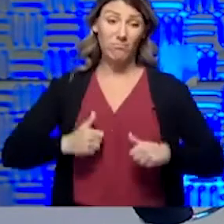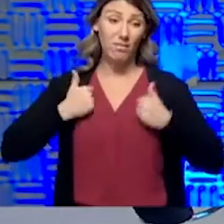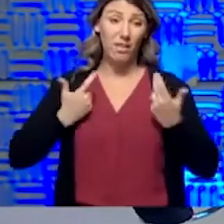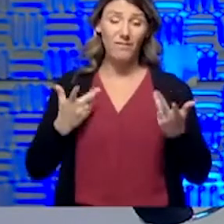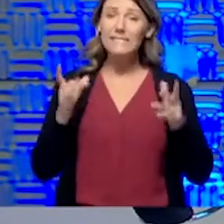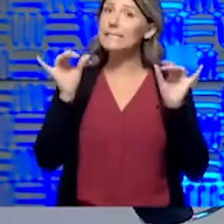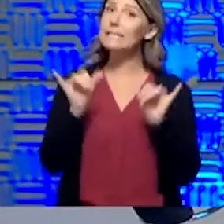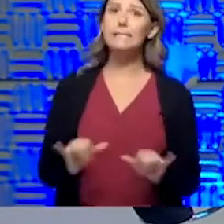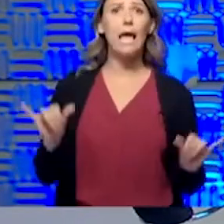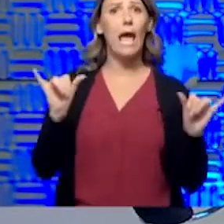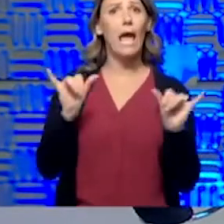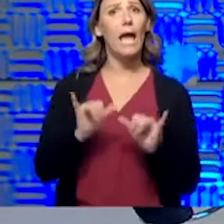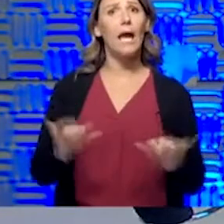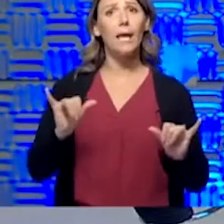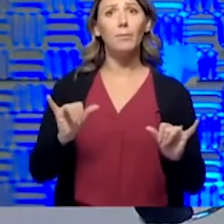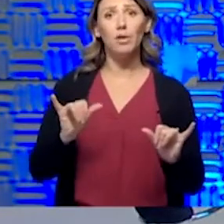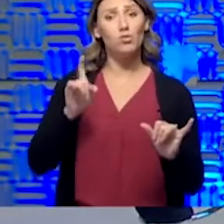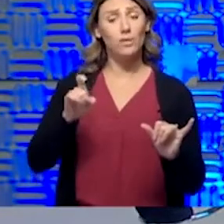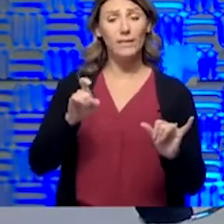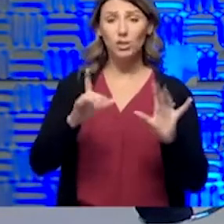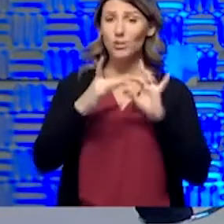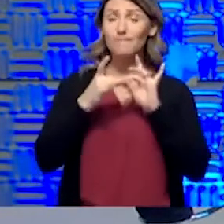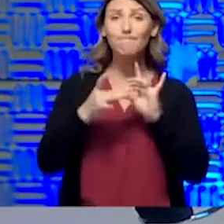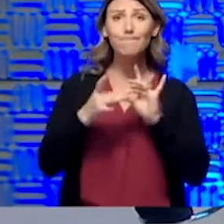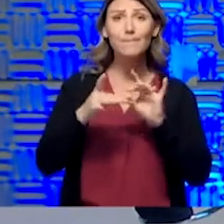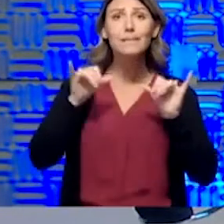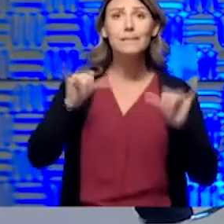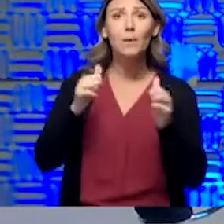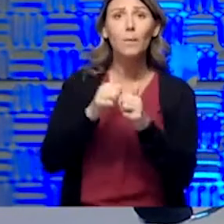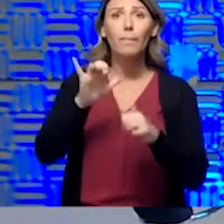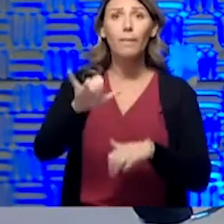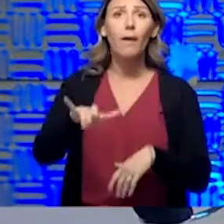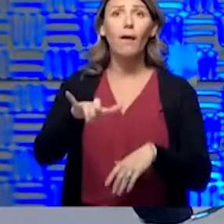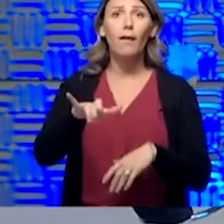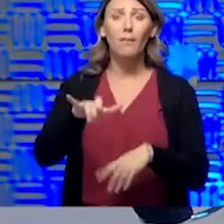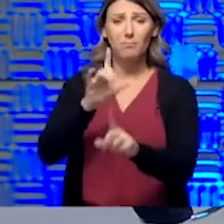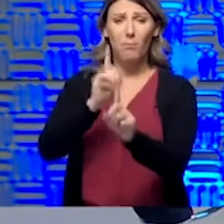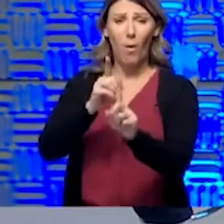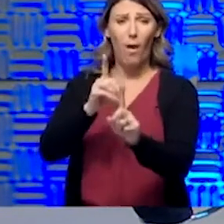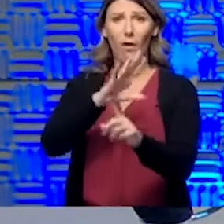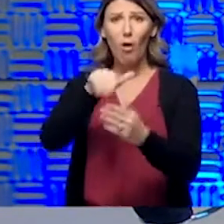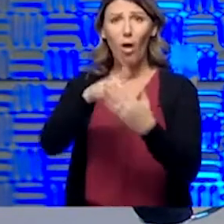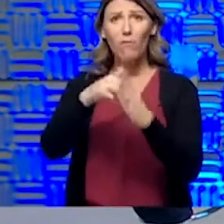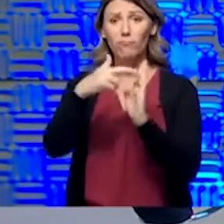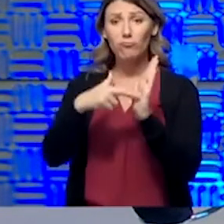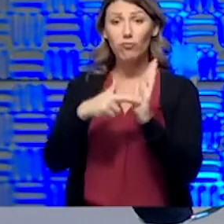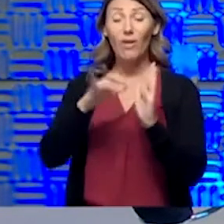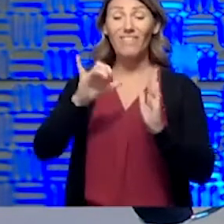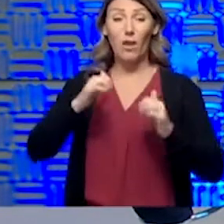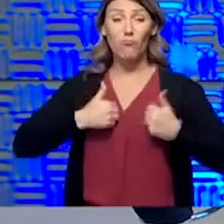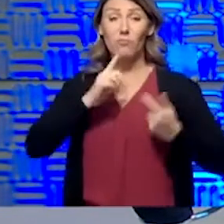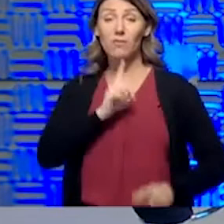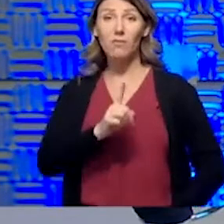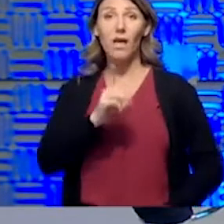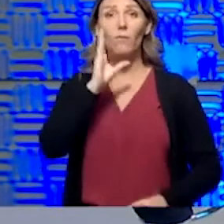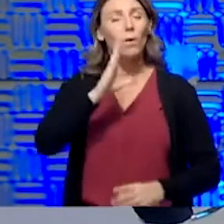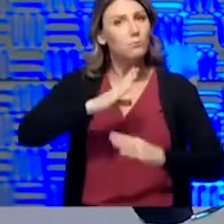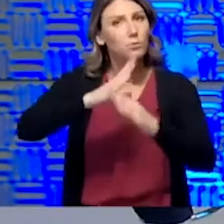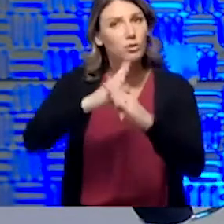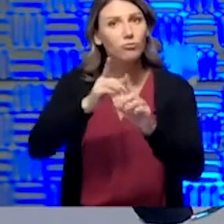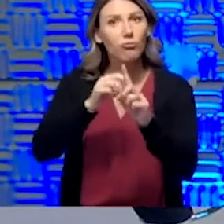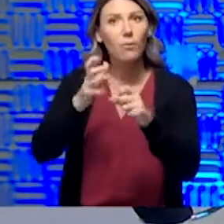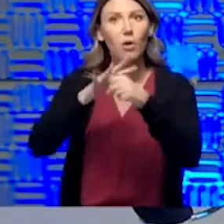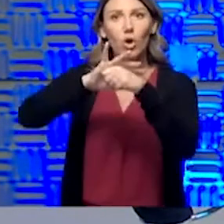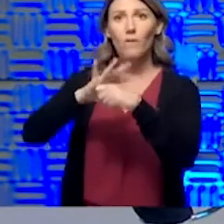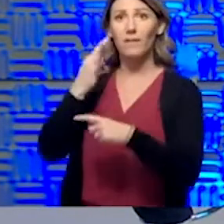thing, and we're just going to be with that reality for a long time. And just to say that reality will really protect you from COVID-19, and we